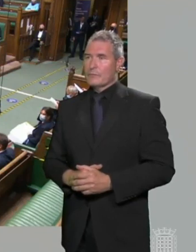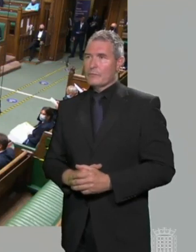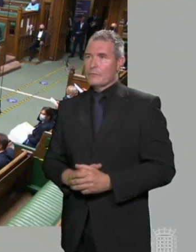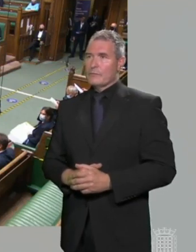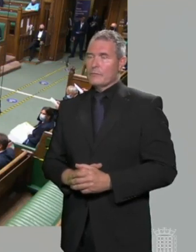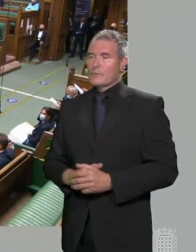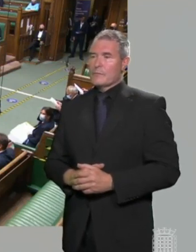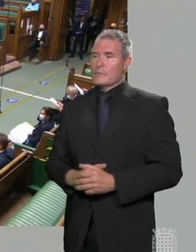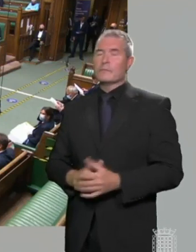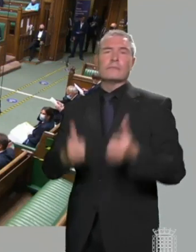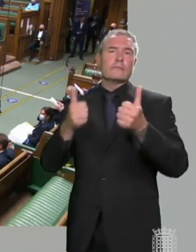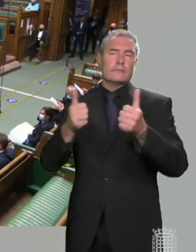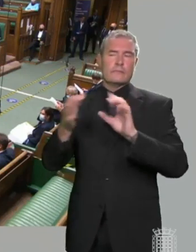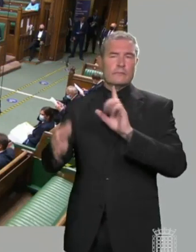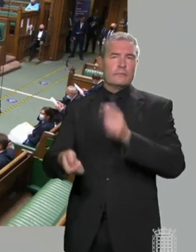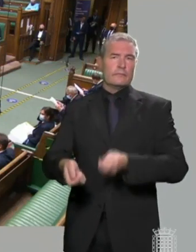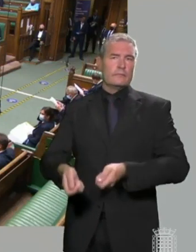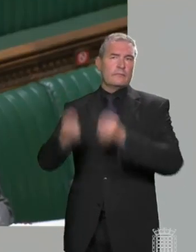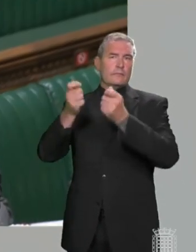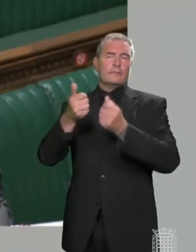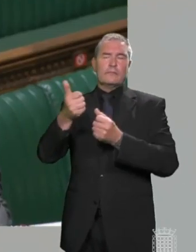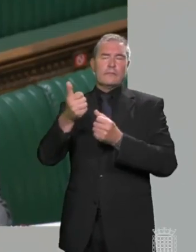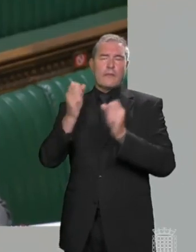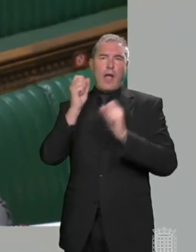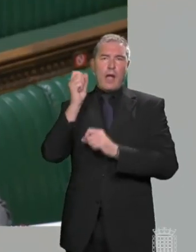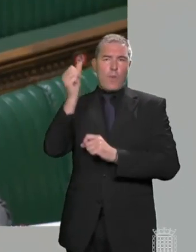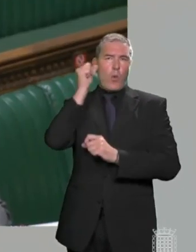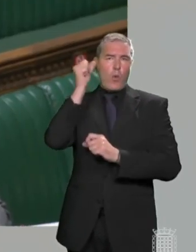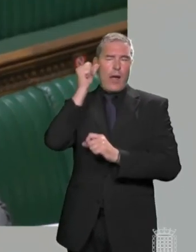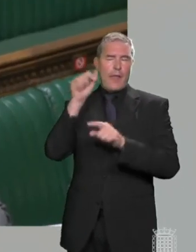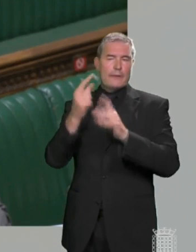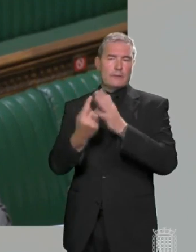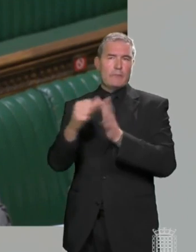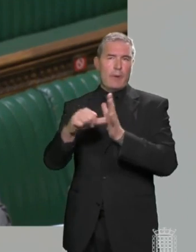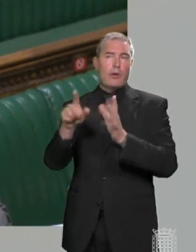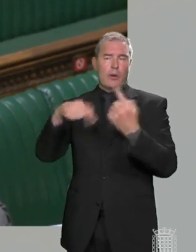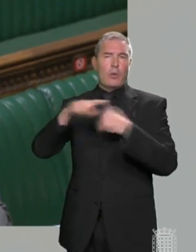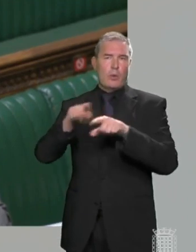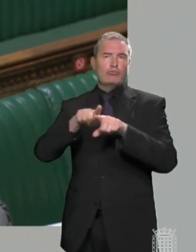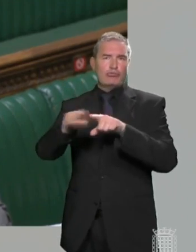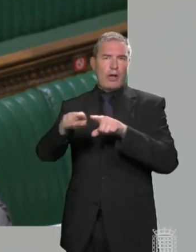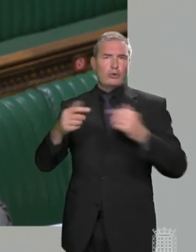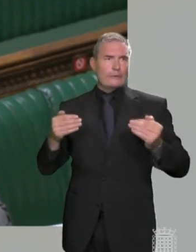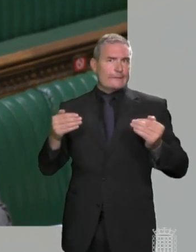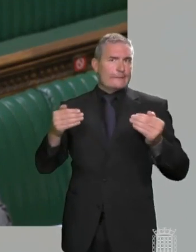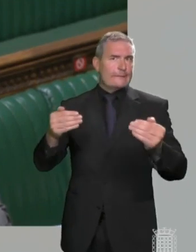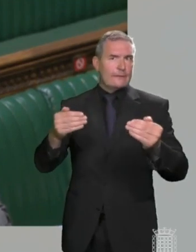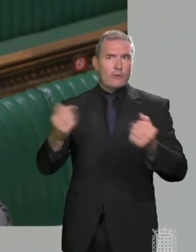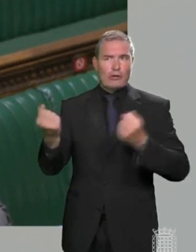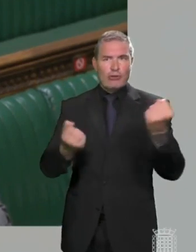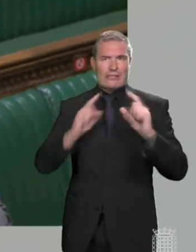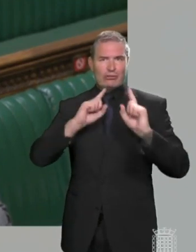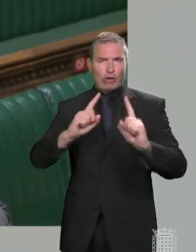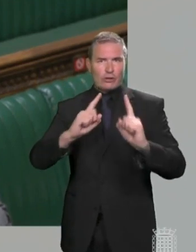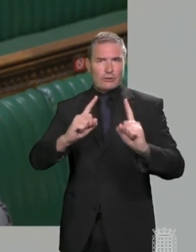I thank you, Mr Speaker. I am aware of the problem, and we're doing what we can to accelerate the number of driving instructors and